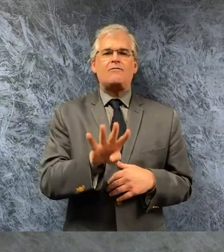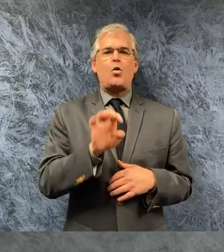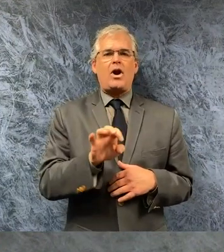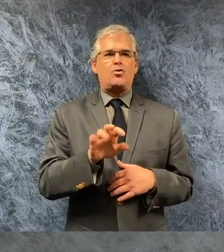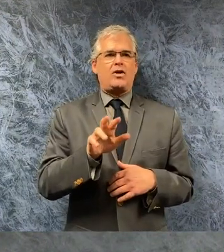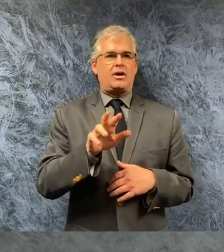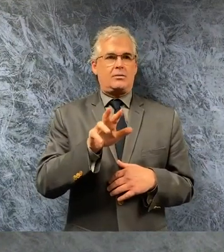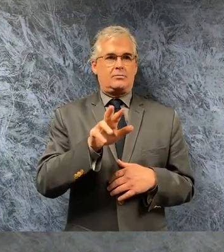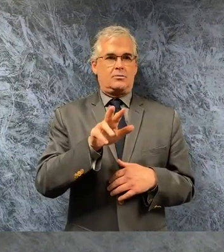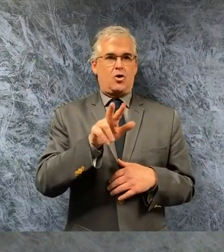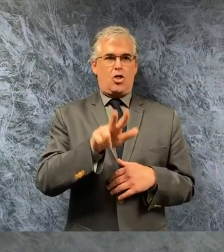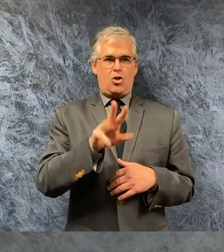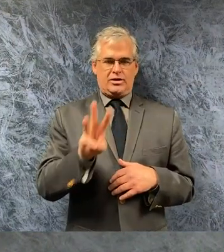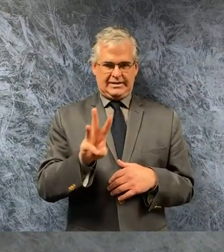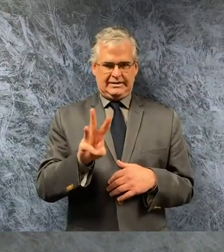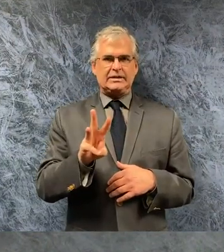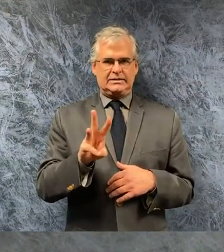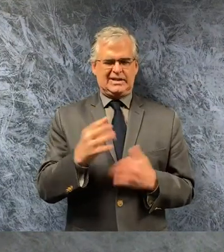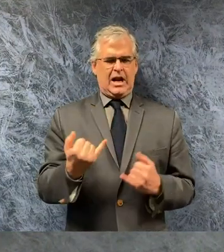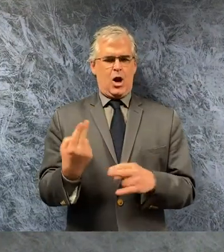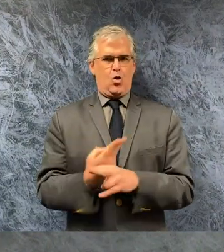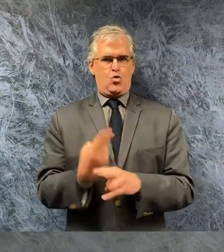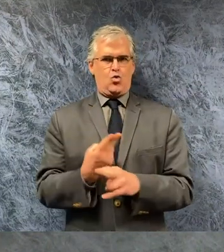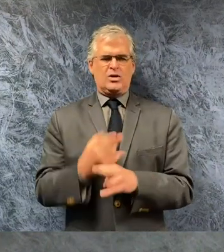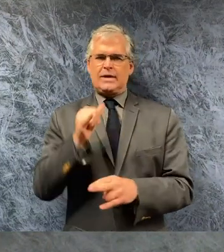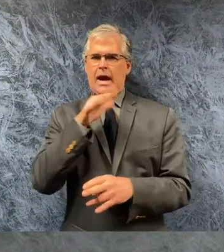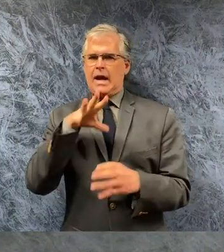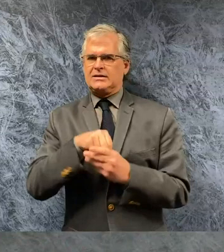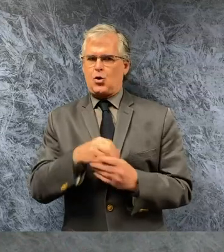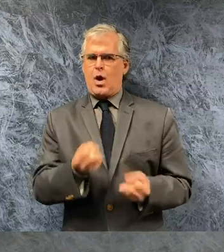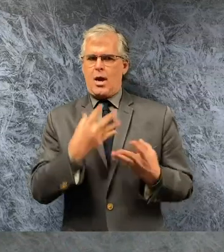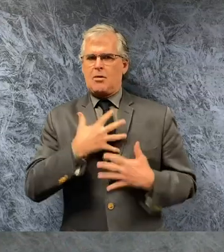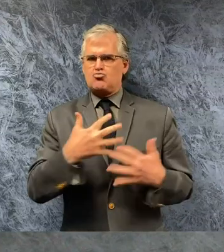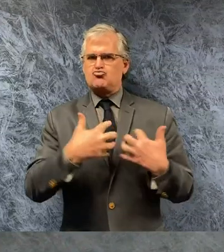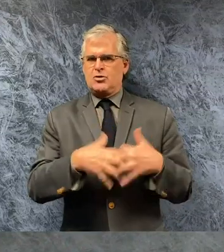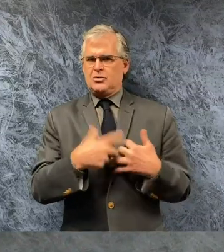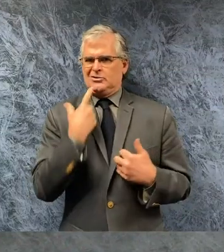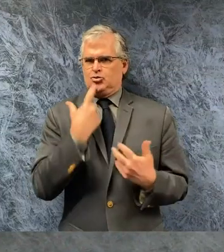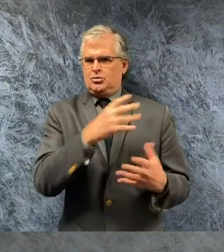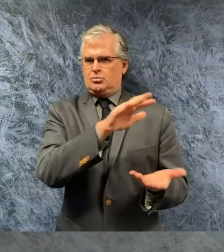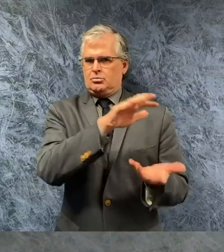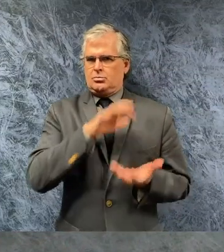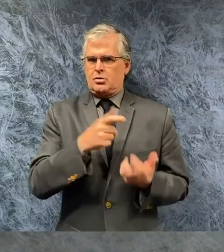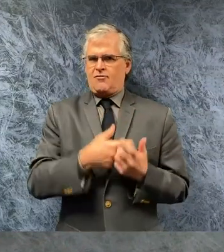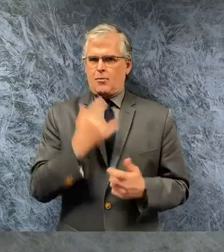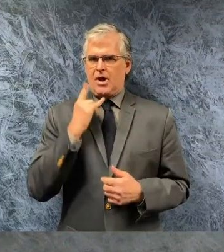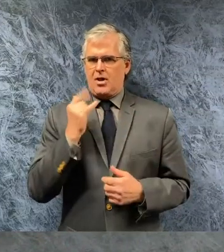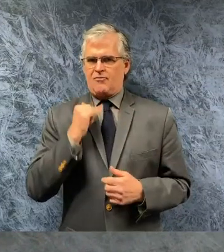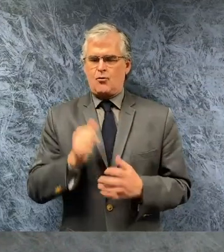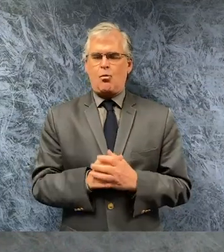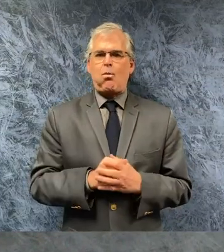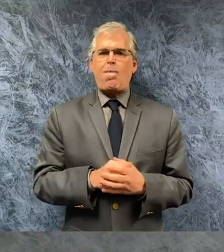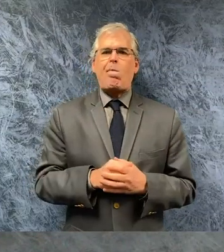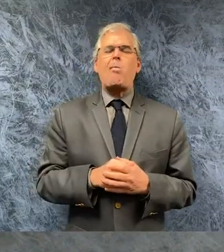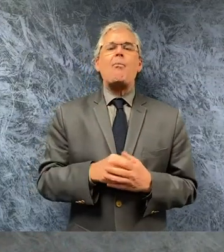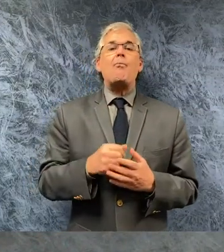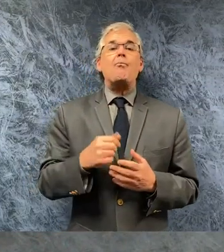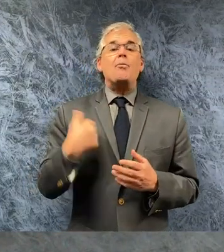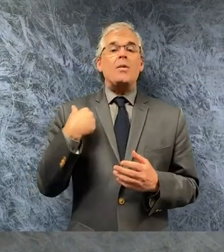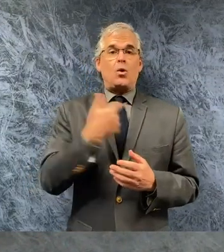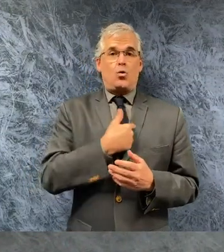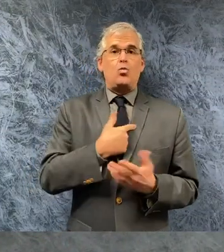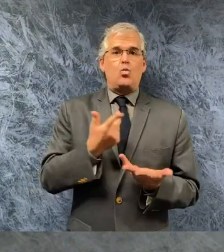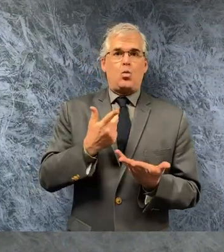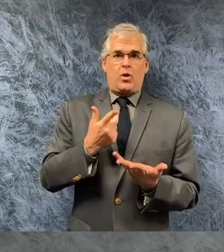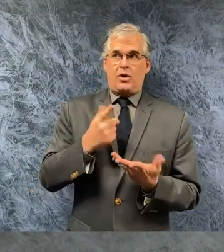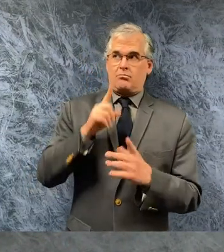does not include the 50 ventilators we've received from california as i mentioned the other day we have an order submitted to the f to fema for